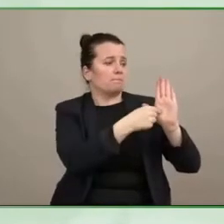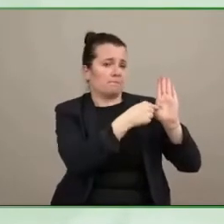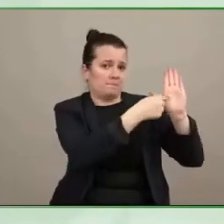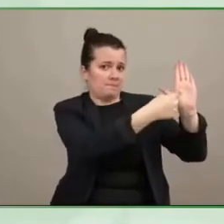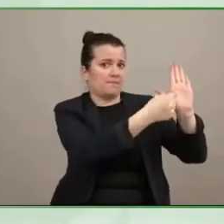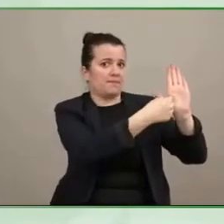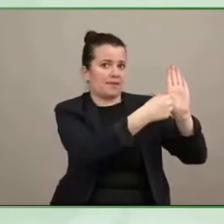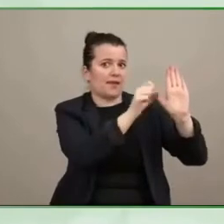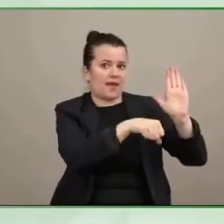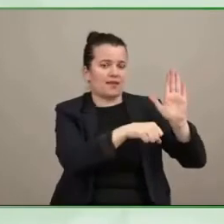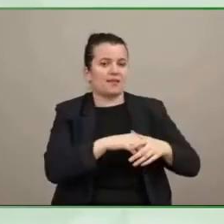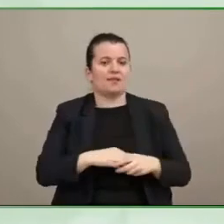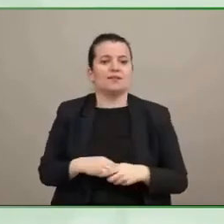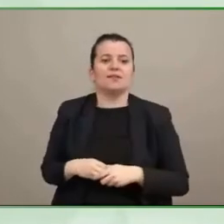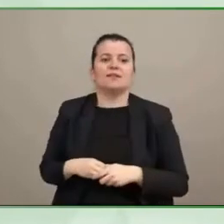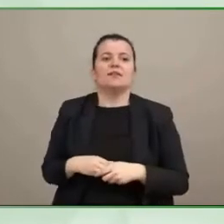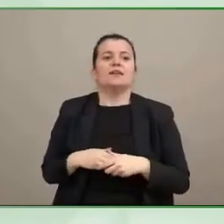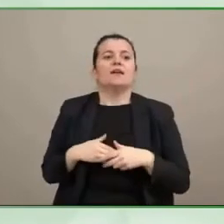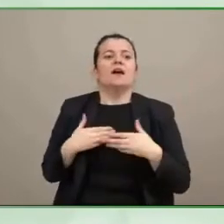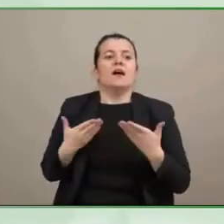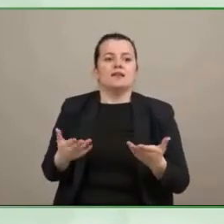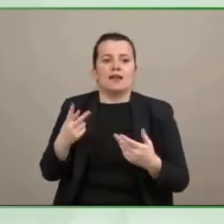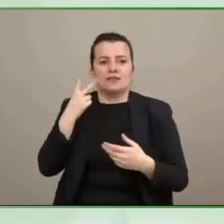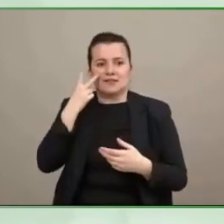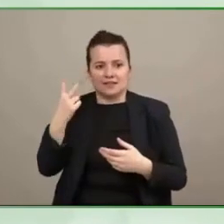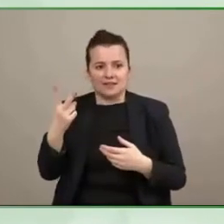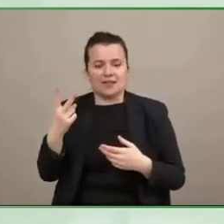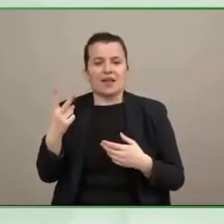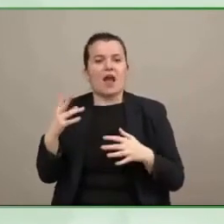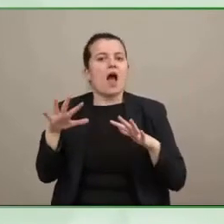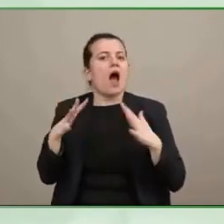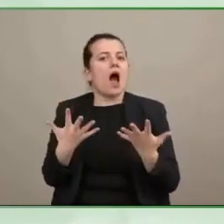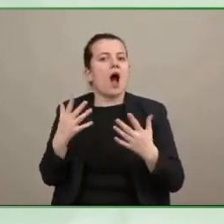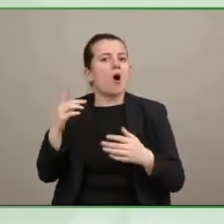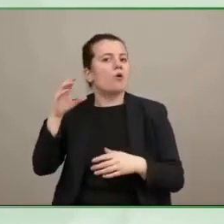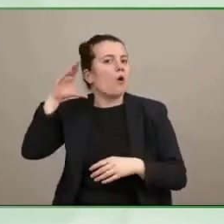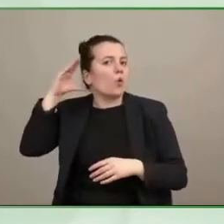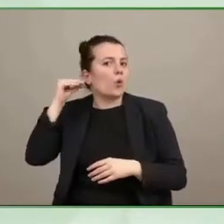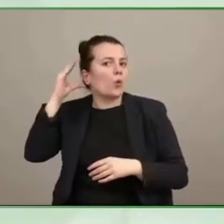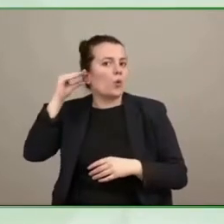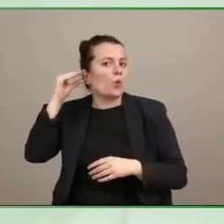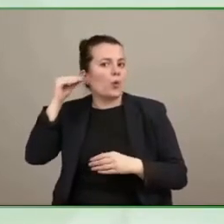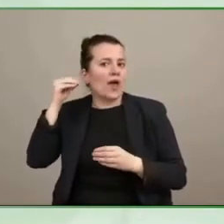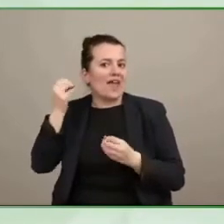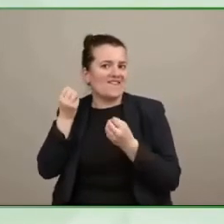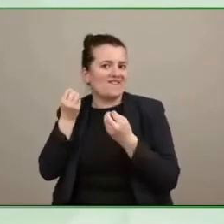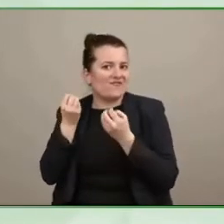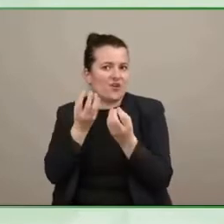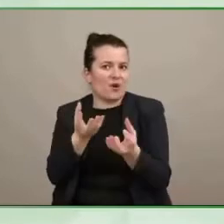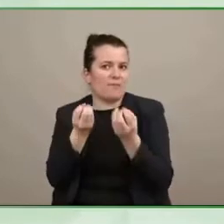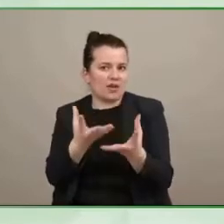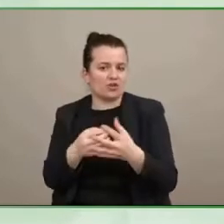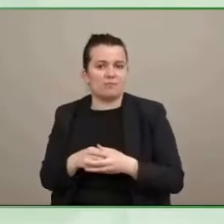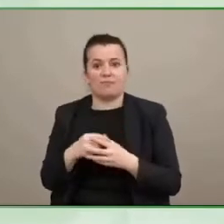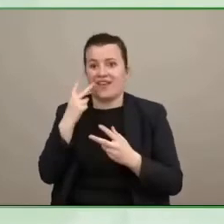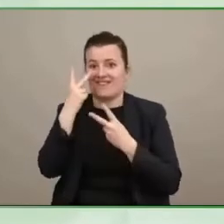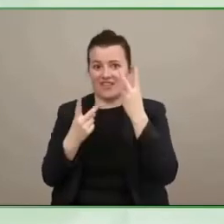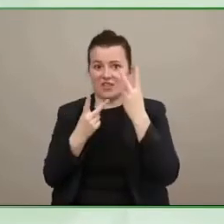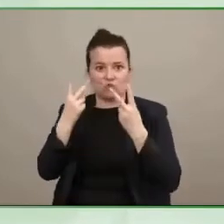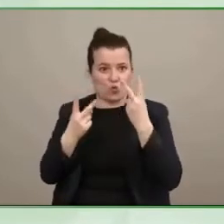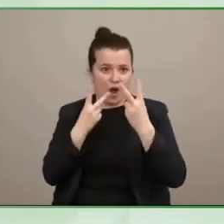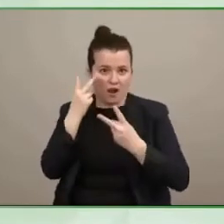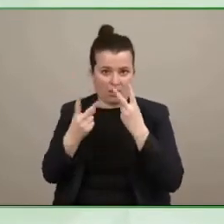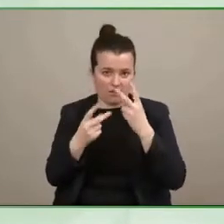understand there's visual so transform something to text um then the audio signal being transferred to the t